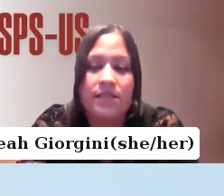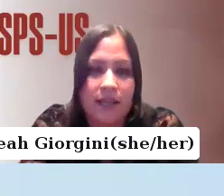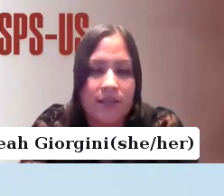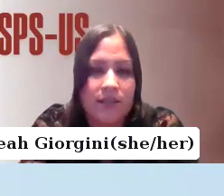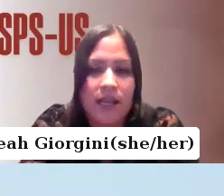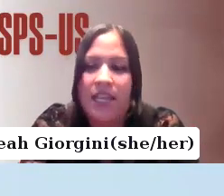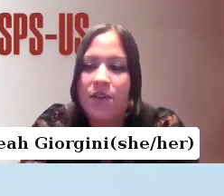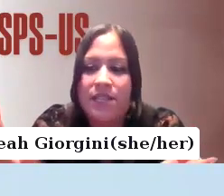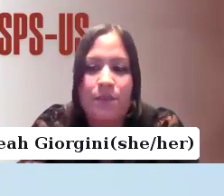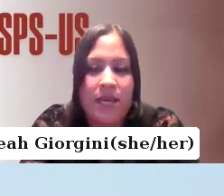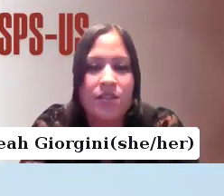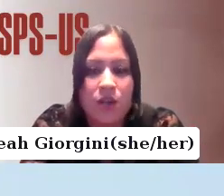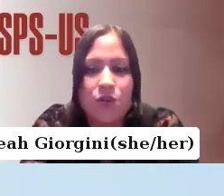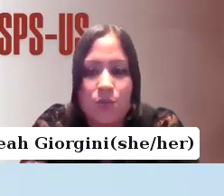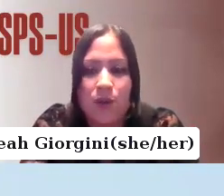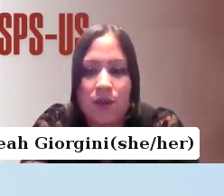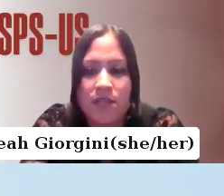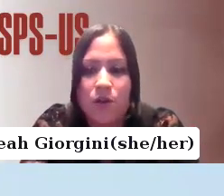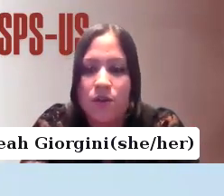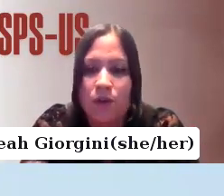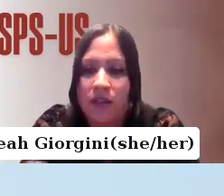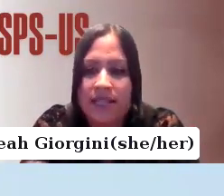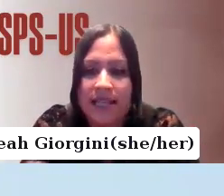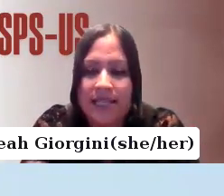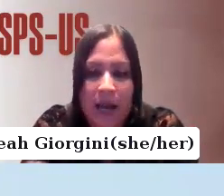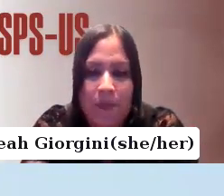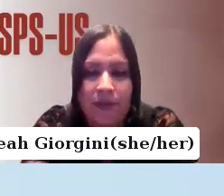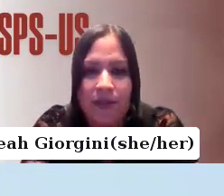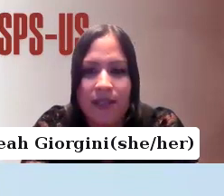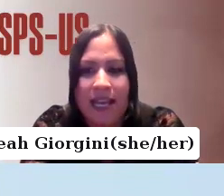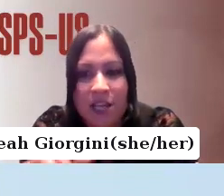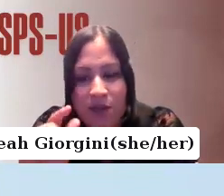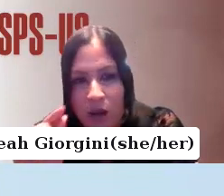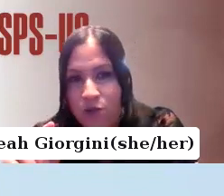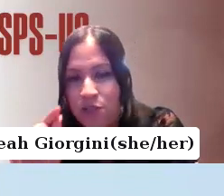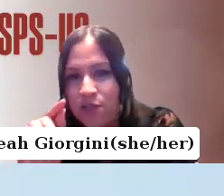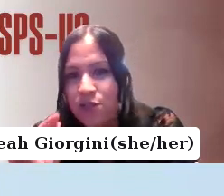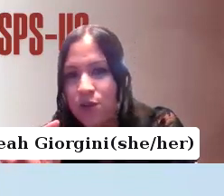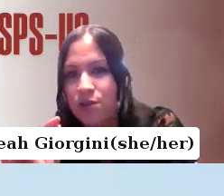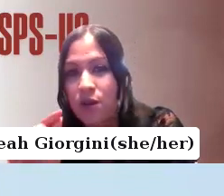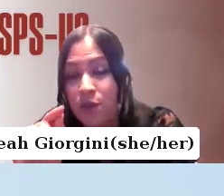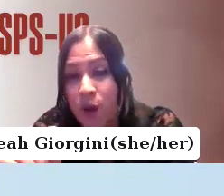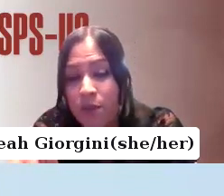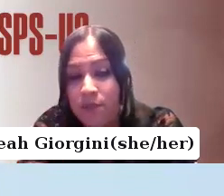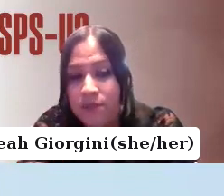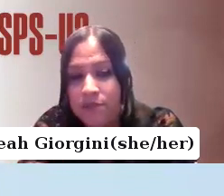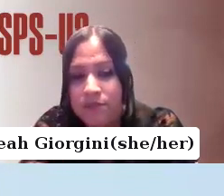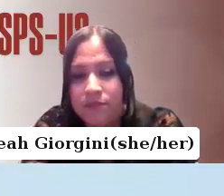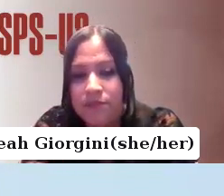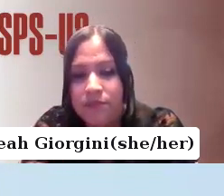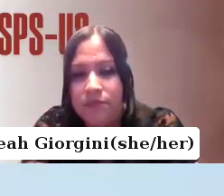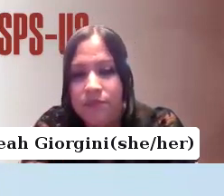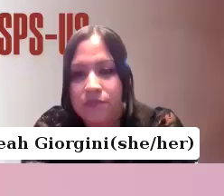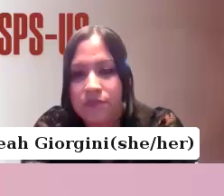whole context and there were these bigger social problems that caused all of these things to happen and they were the ultimate source of the problem